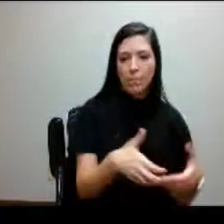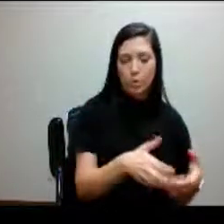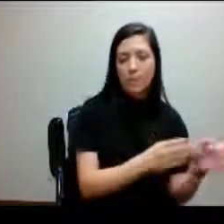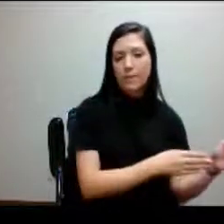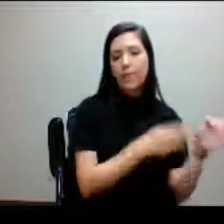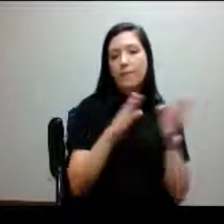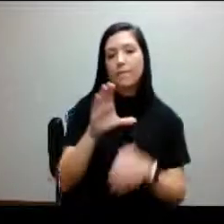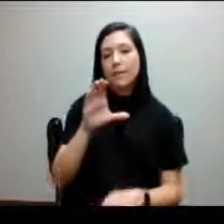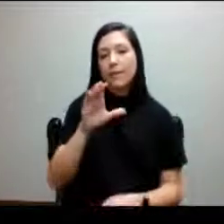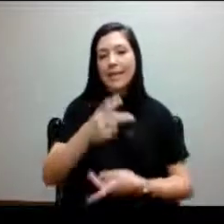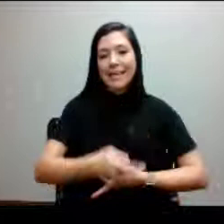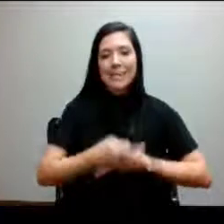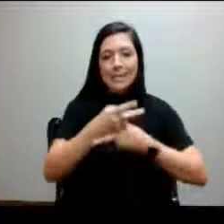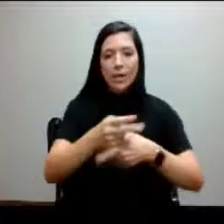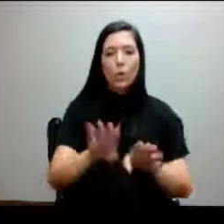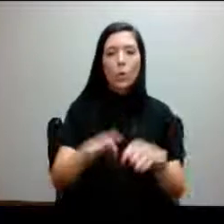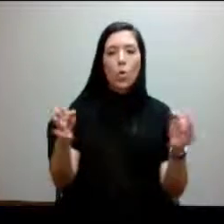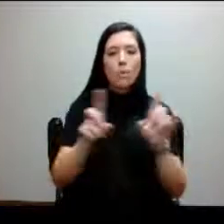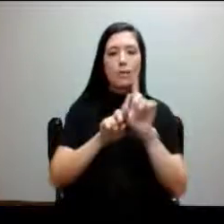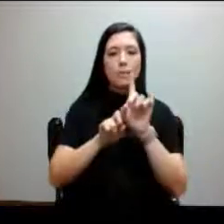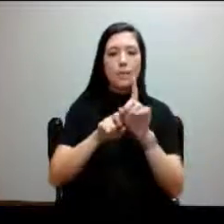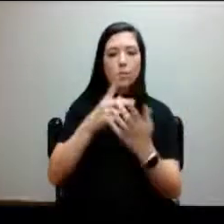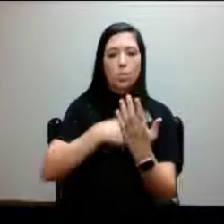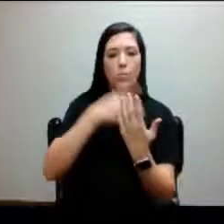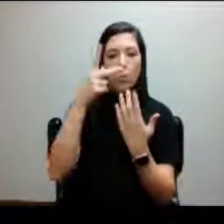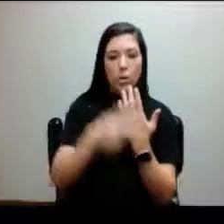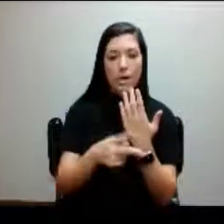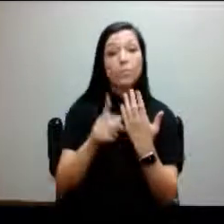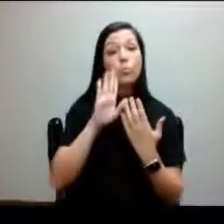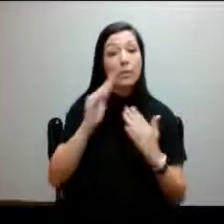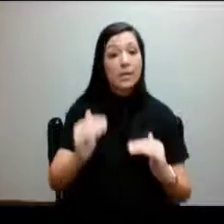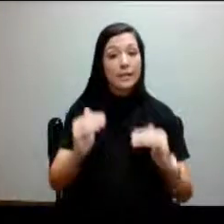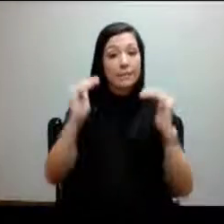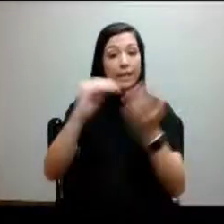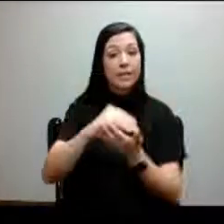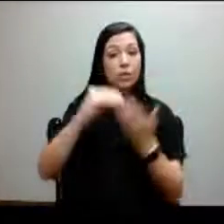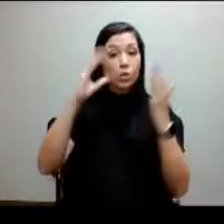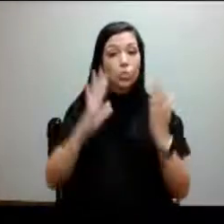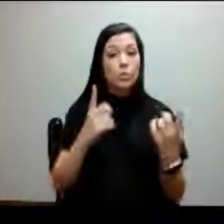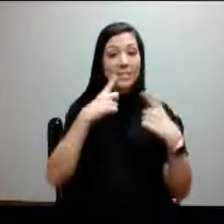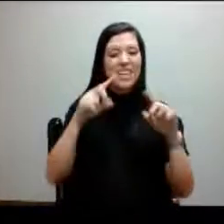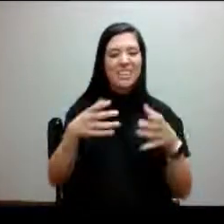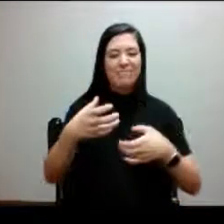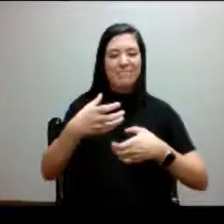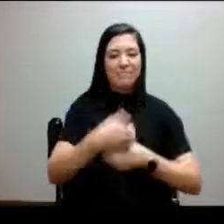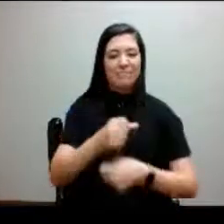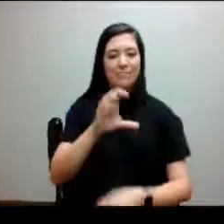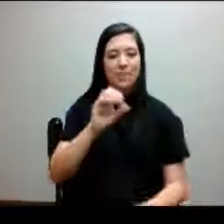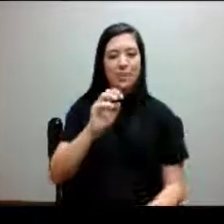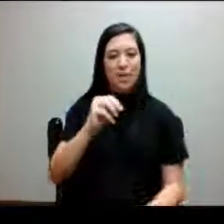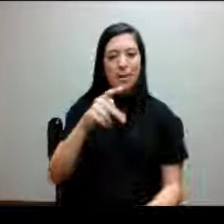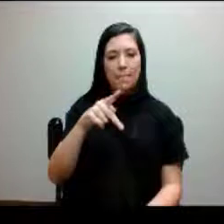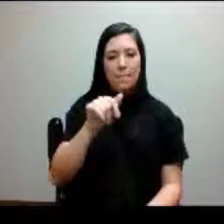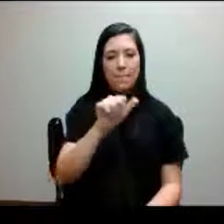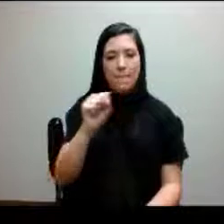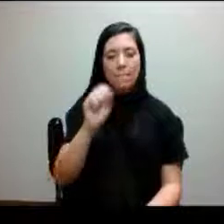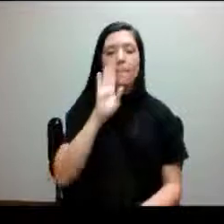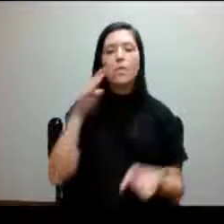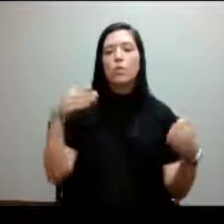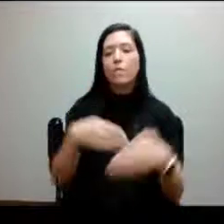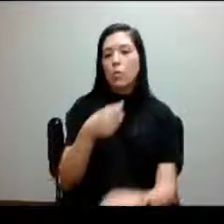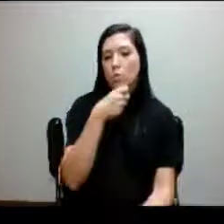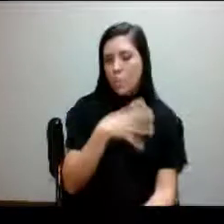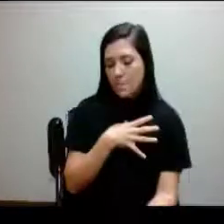Mentoring Program, Advancing Student Success, which is Compass, which is focusing on our women. Both